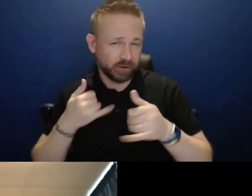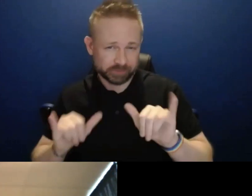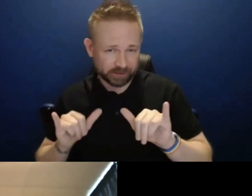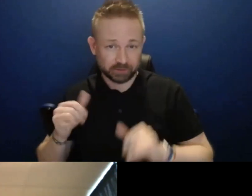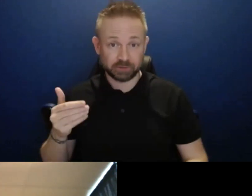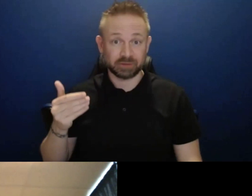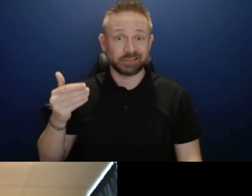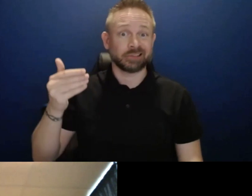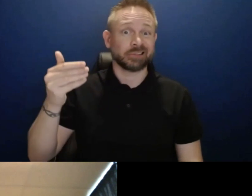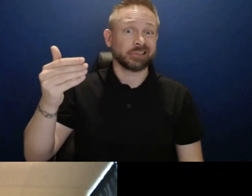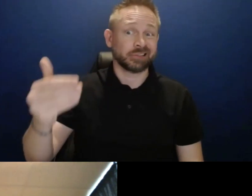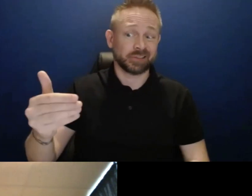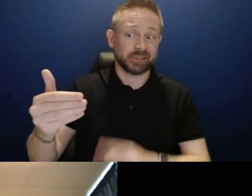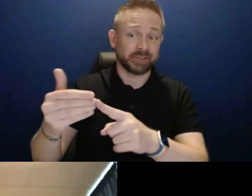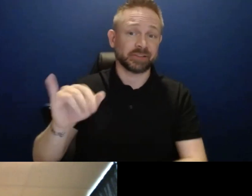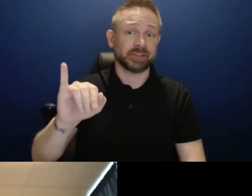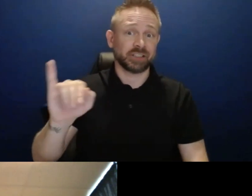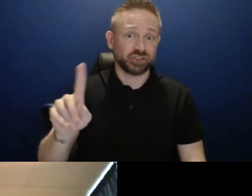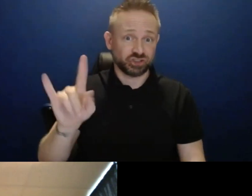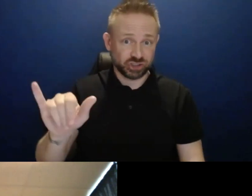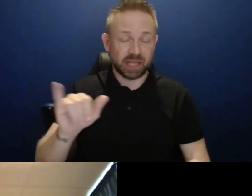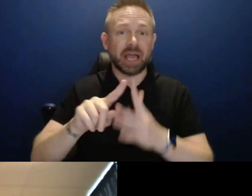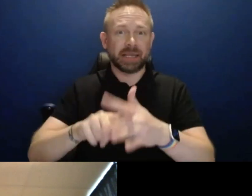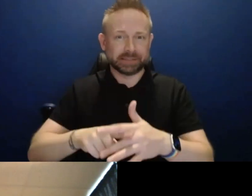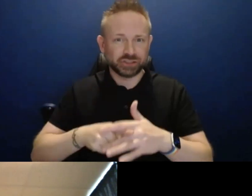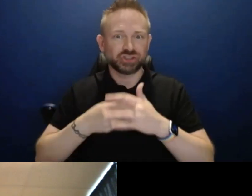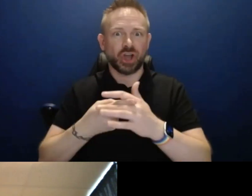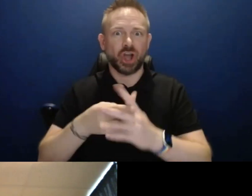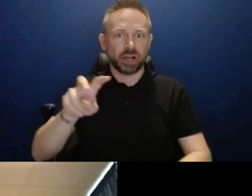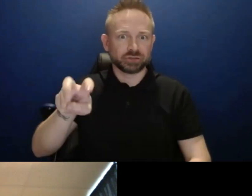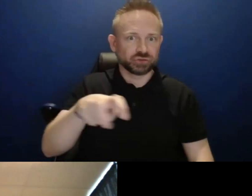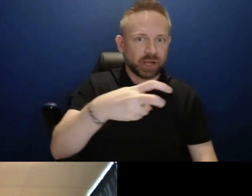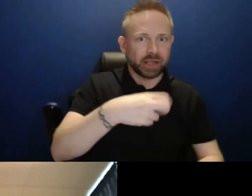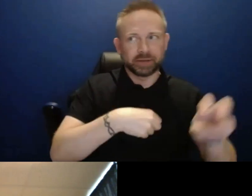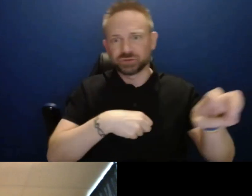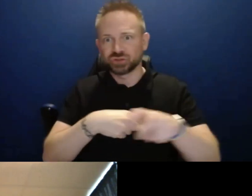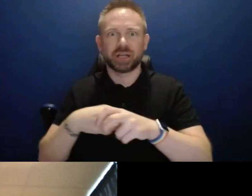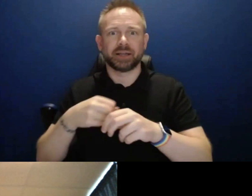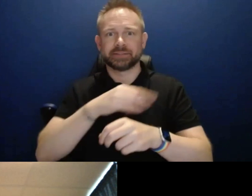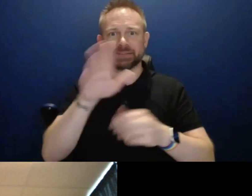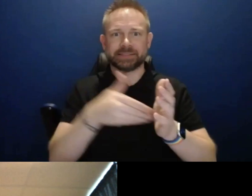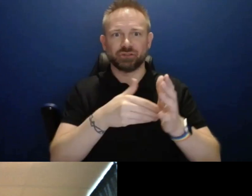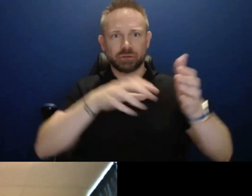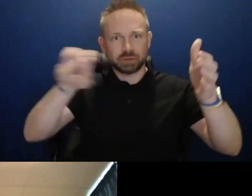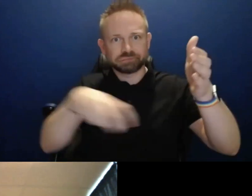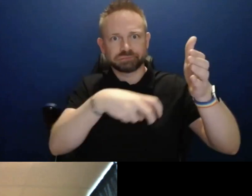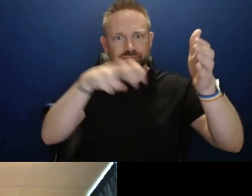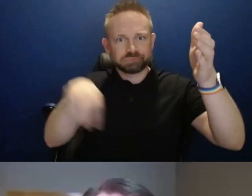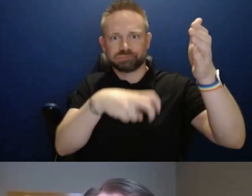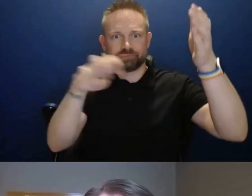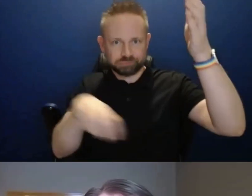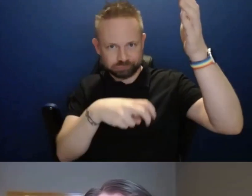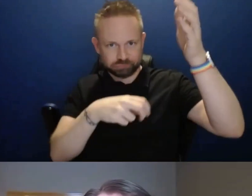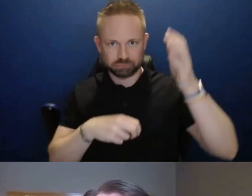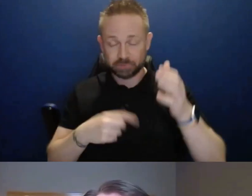to see that, uh, transitioning over. But, uh, Rob, you haven't had an opportunity to unmute. Um, have I got that generally correct?